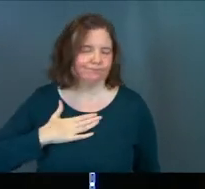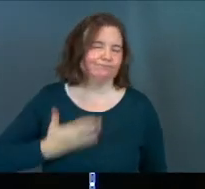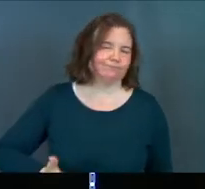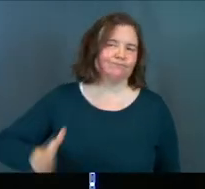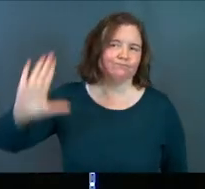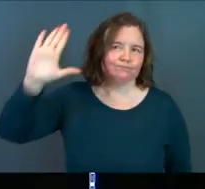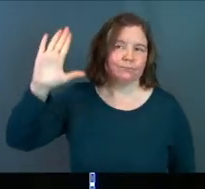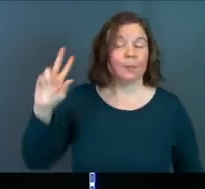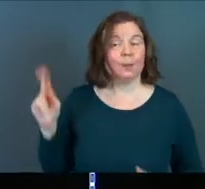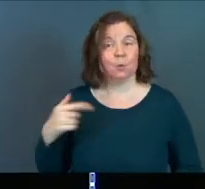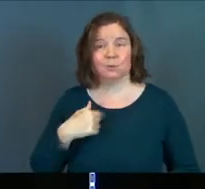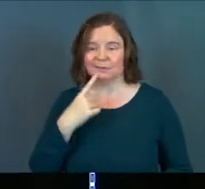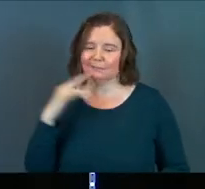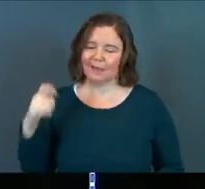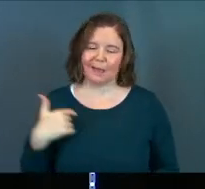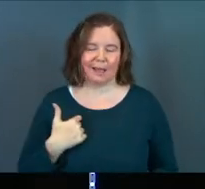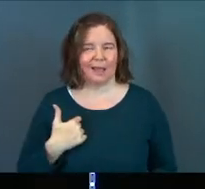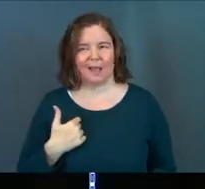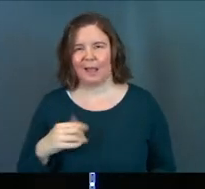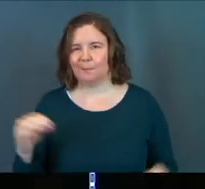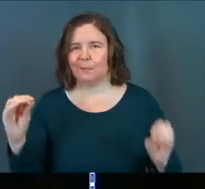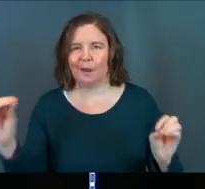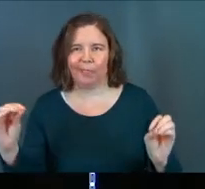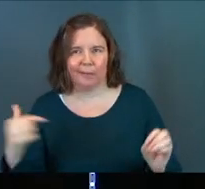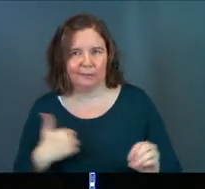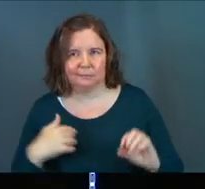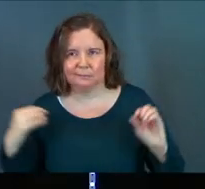The humble person is the person who go, yeah, I'm nothing.